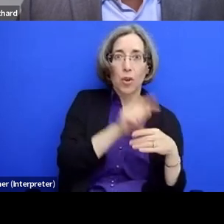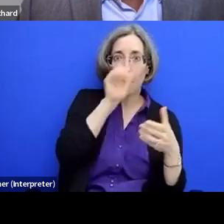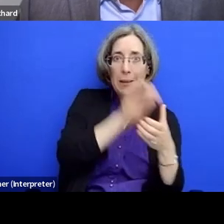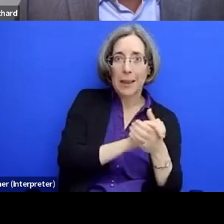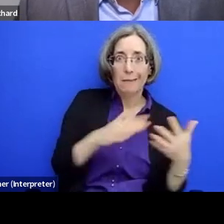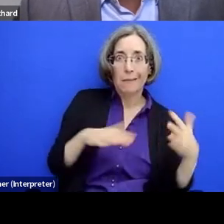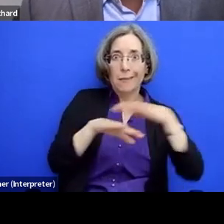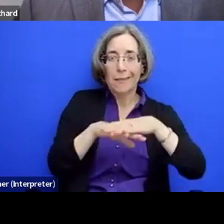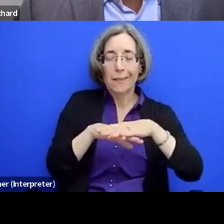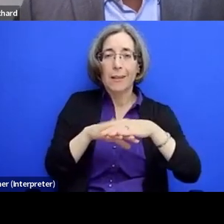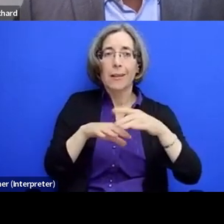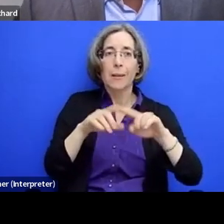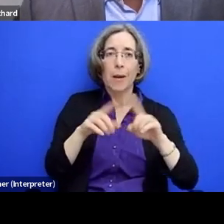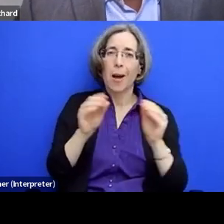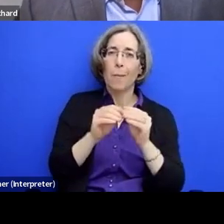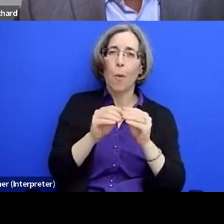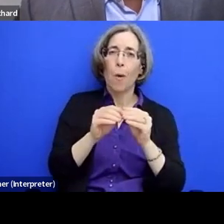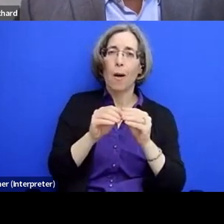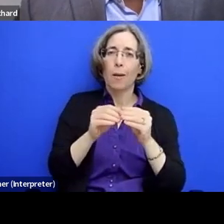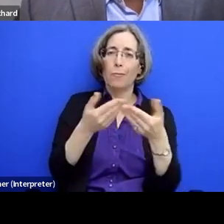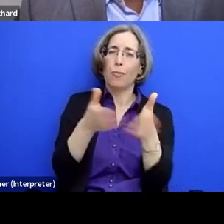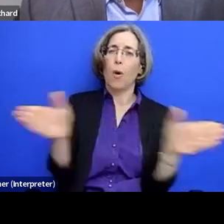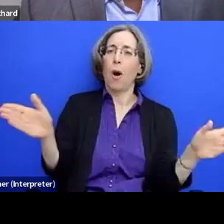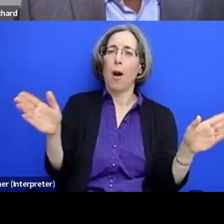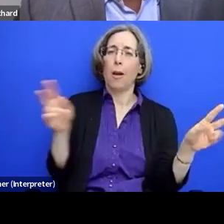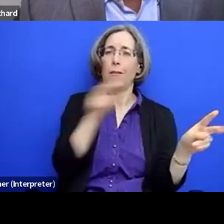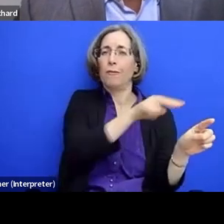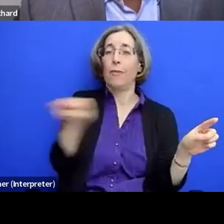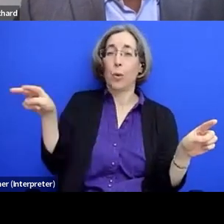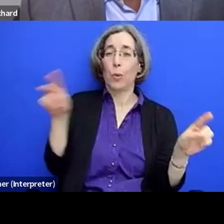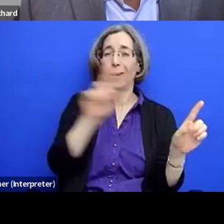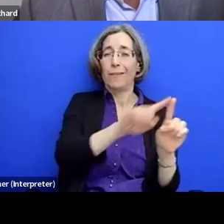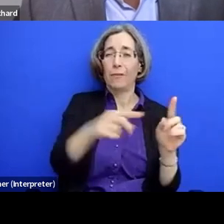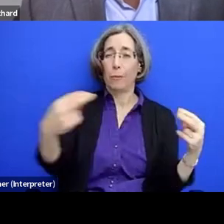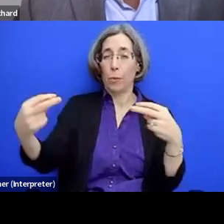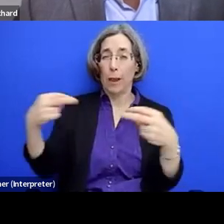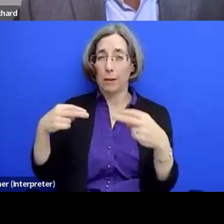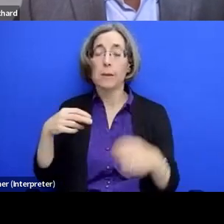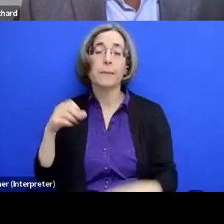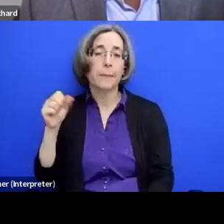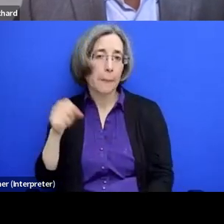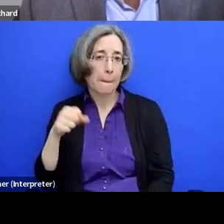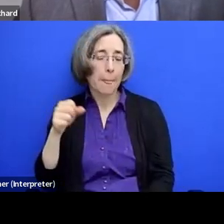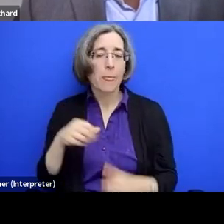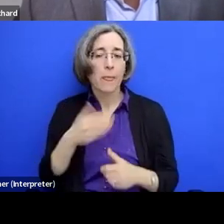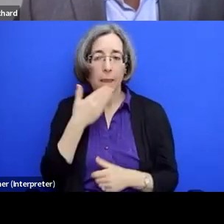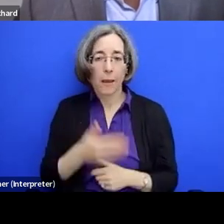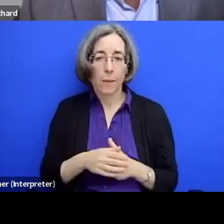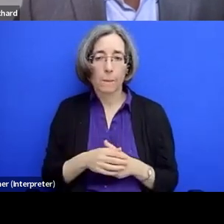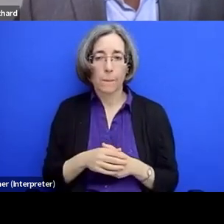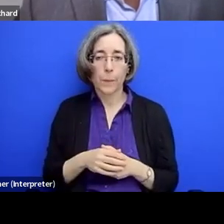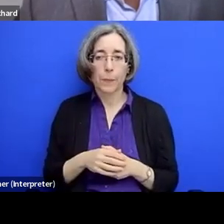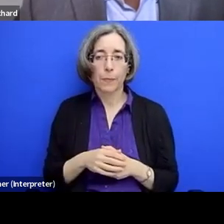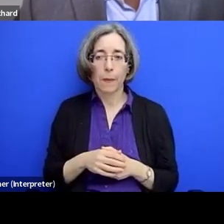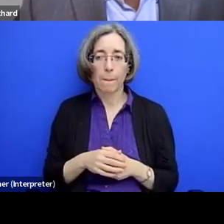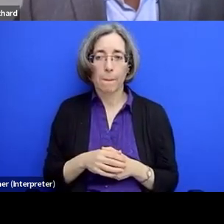but taking this sort of multicentric view. Yeah, thank you. Um, so, I mean, there's currently